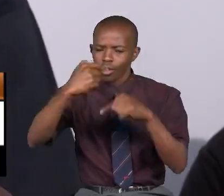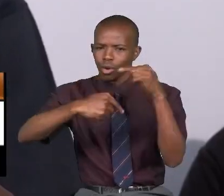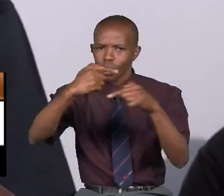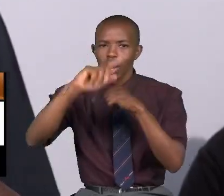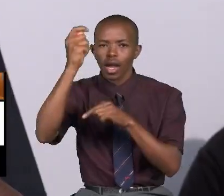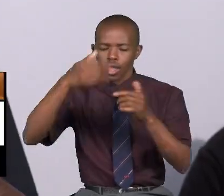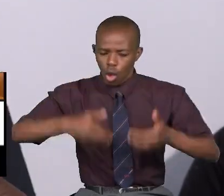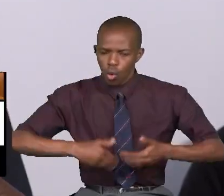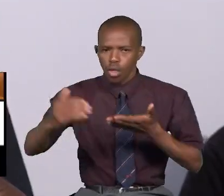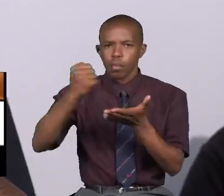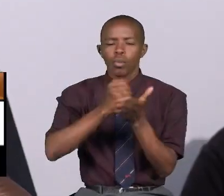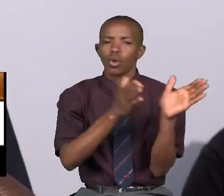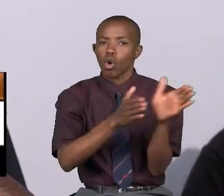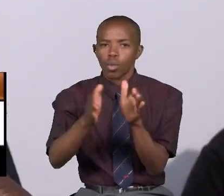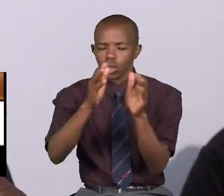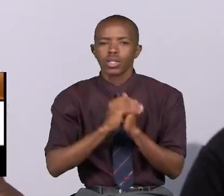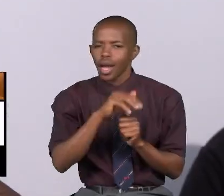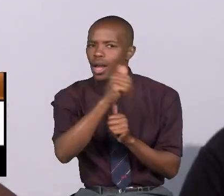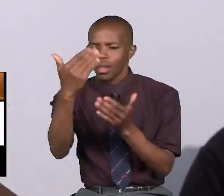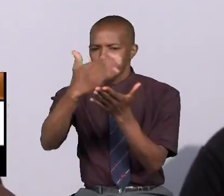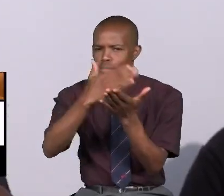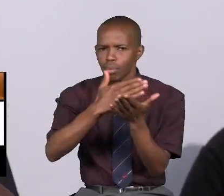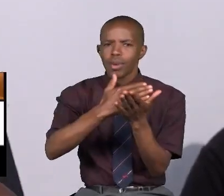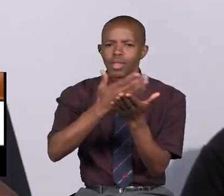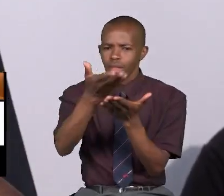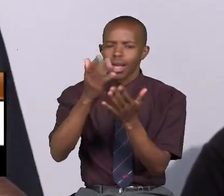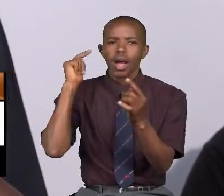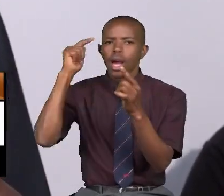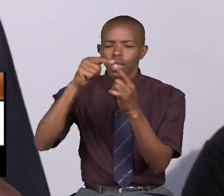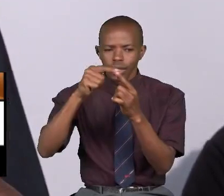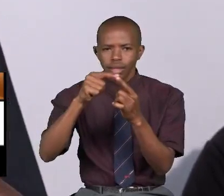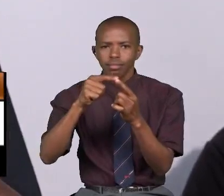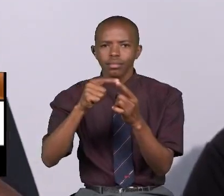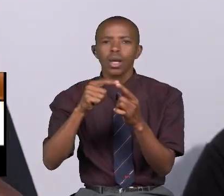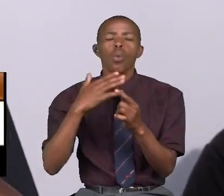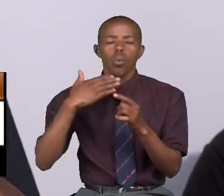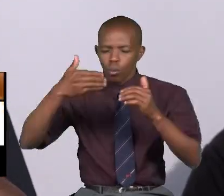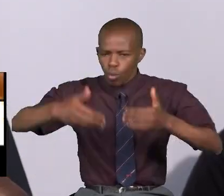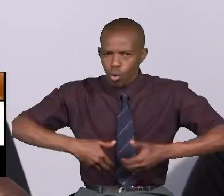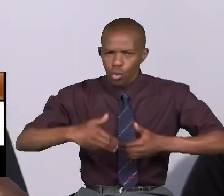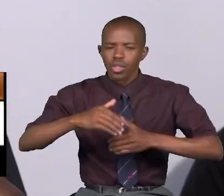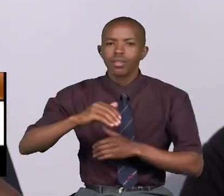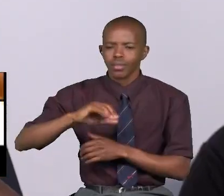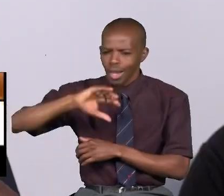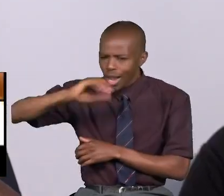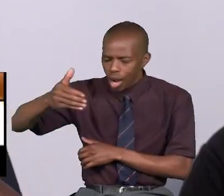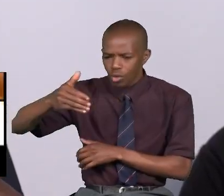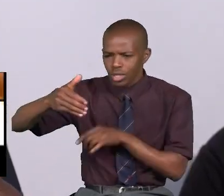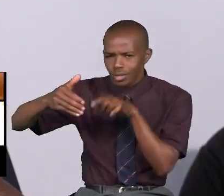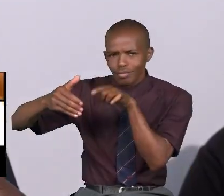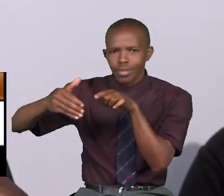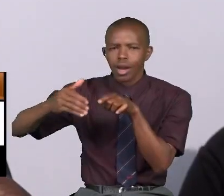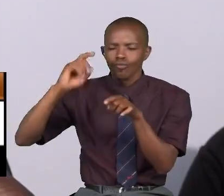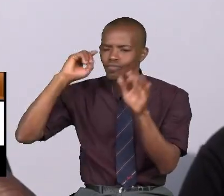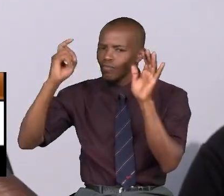the Kenya Youth Employment Opportunities There are other programs that are geared towards youth We want the youth in this county To be able to be